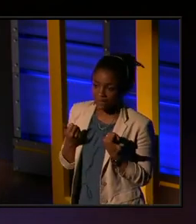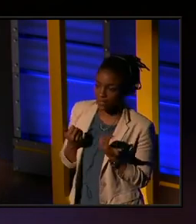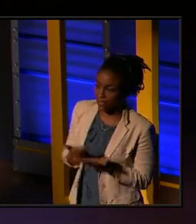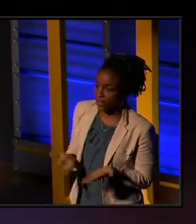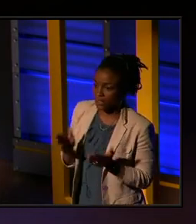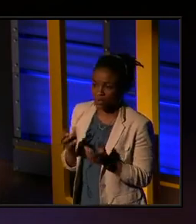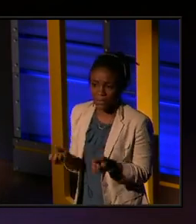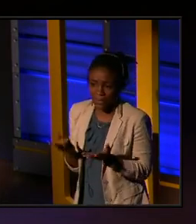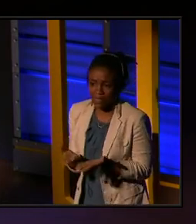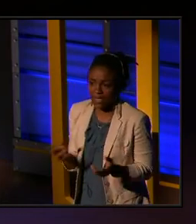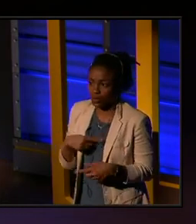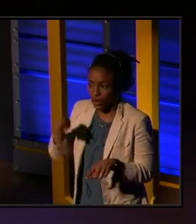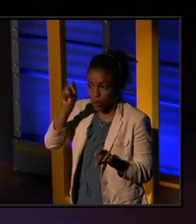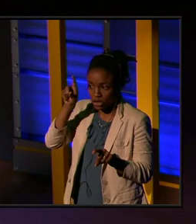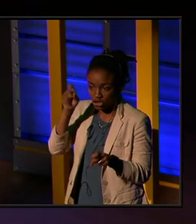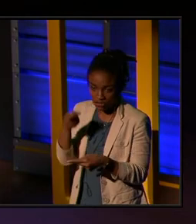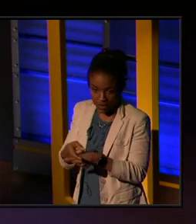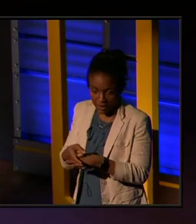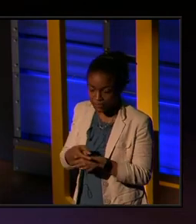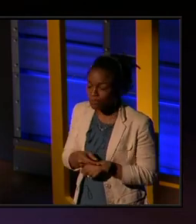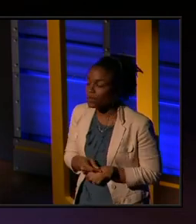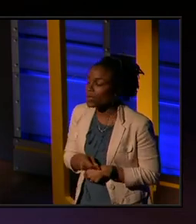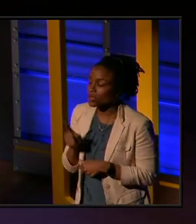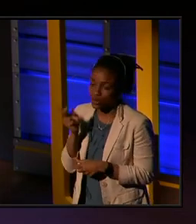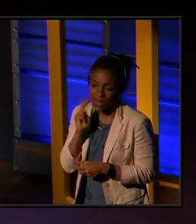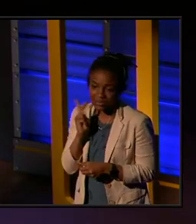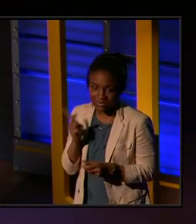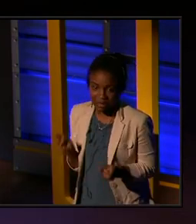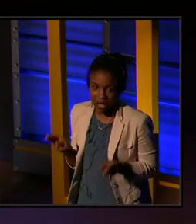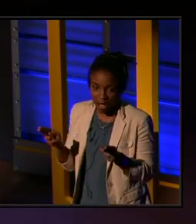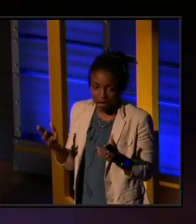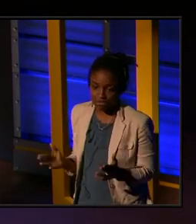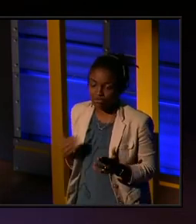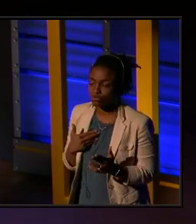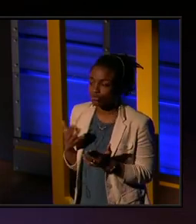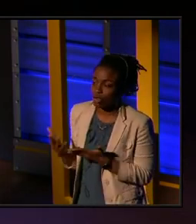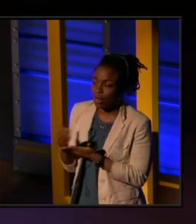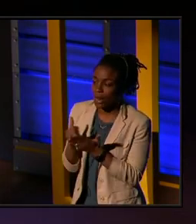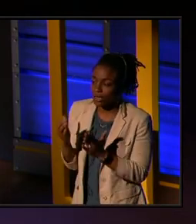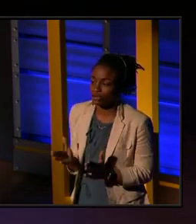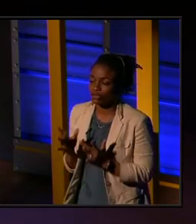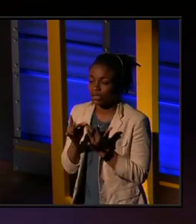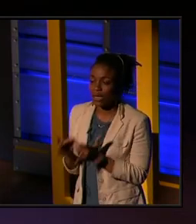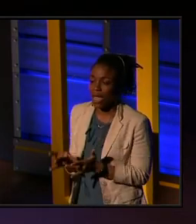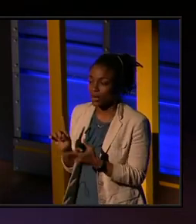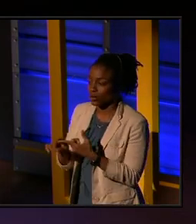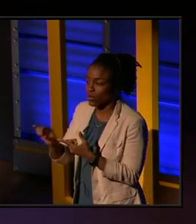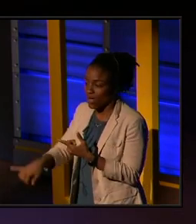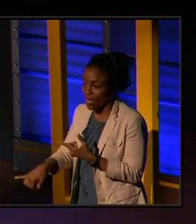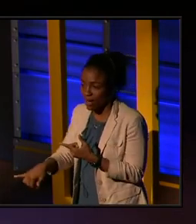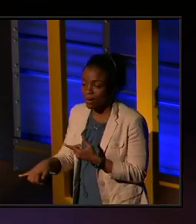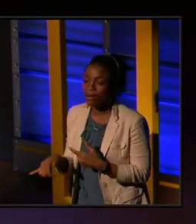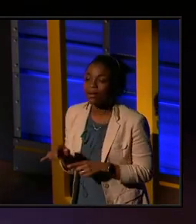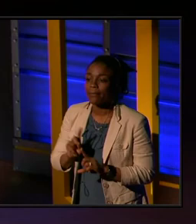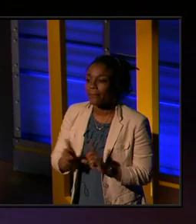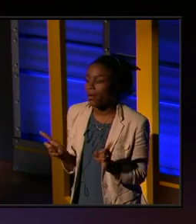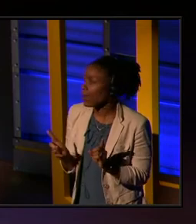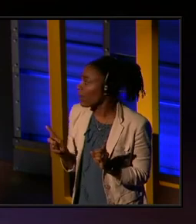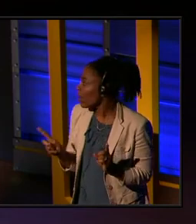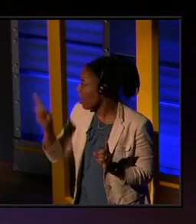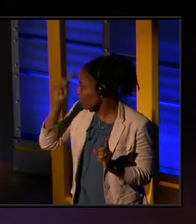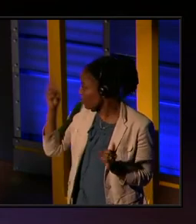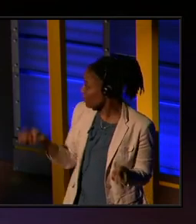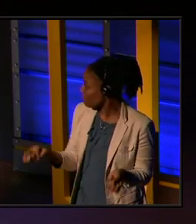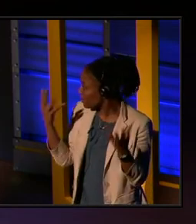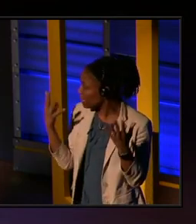that we're questioning. So I see hunters less as collectors but guides into that. But I